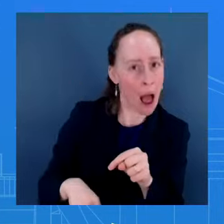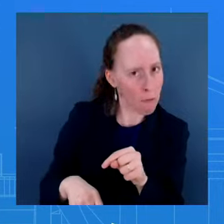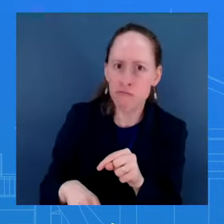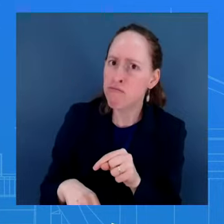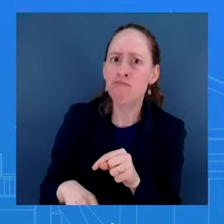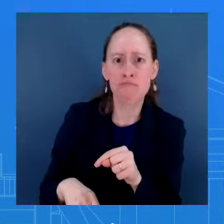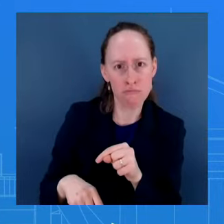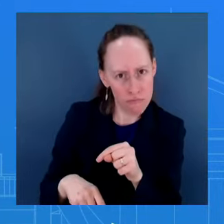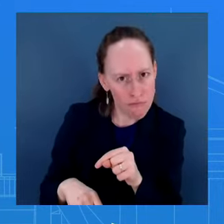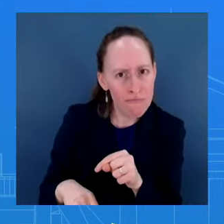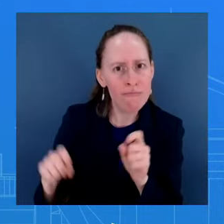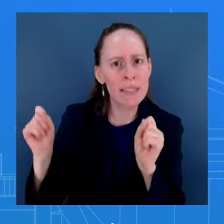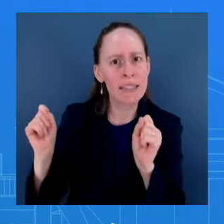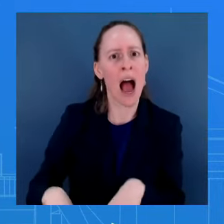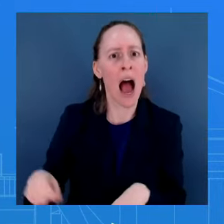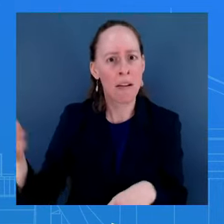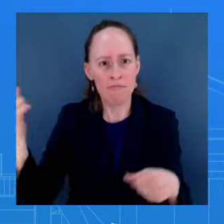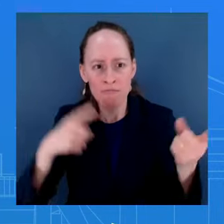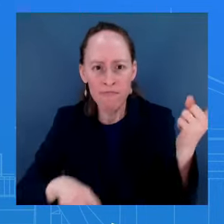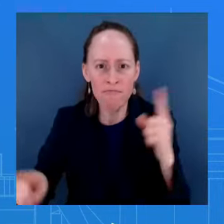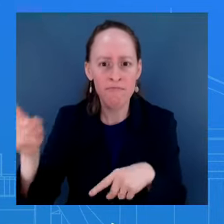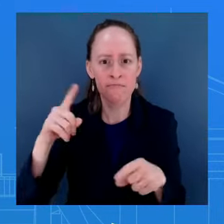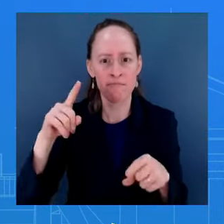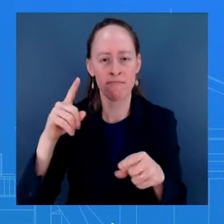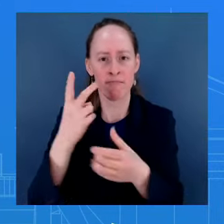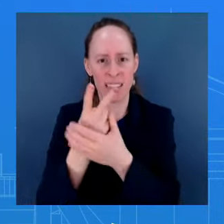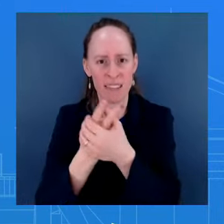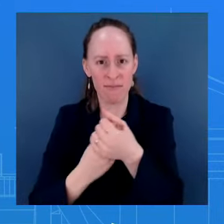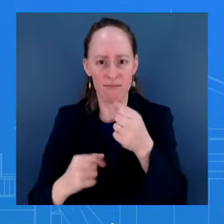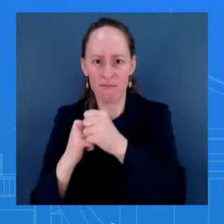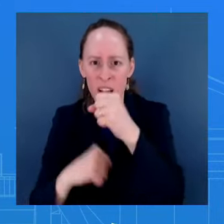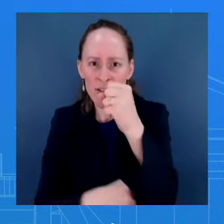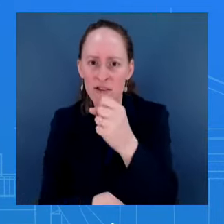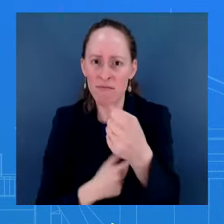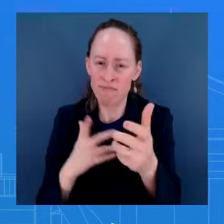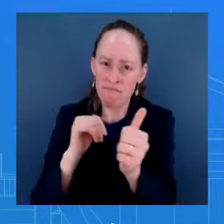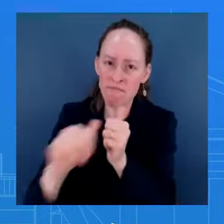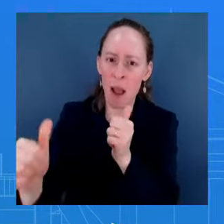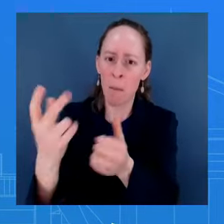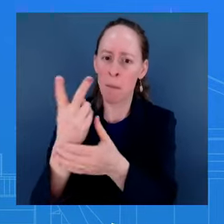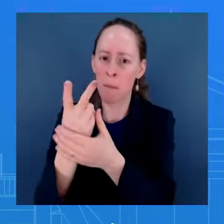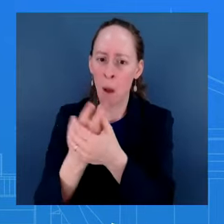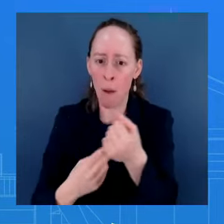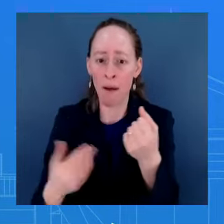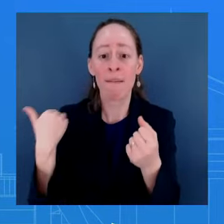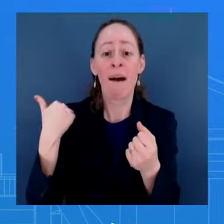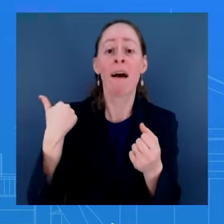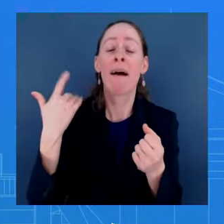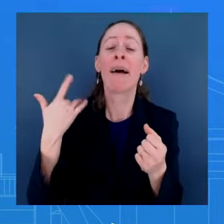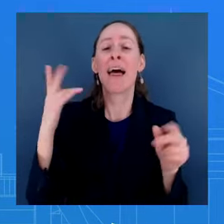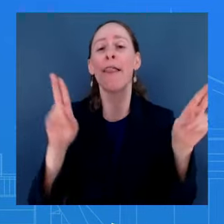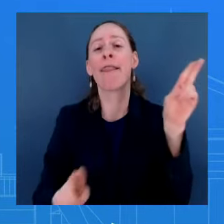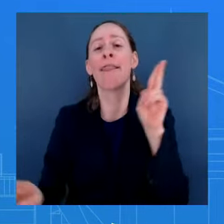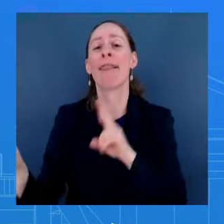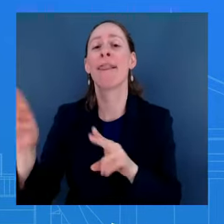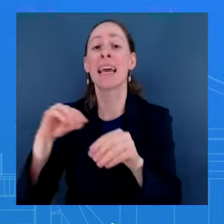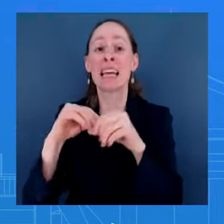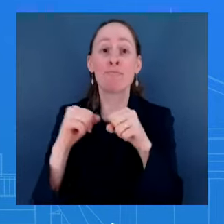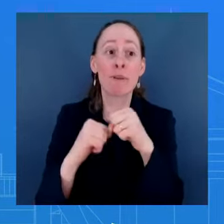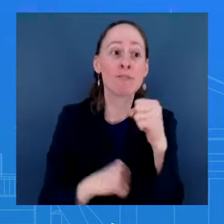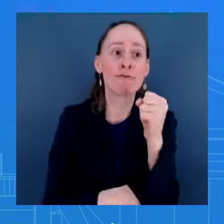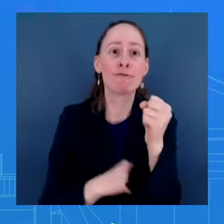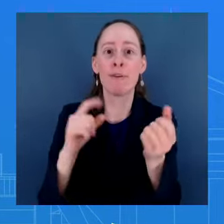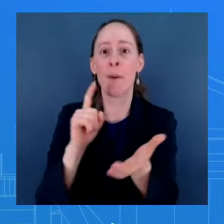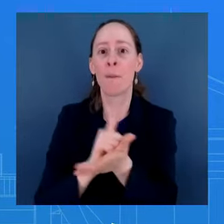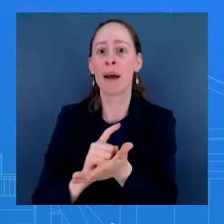actually have an infrastructure decade. You think about what we've been able to do for our veterans in the PAC-DAC, really help our veterans. Think